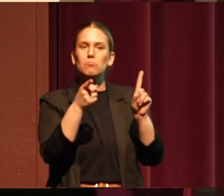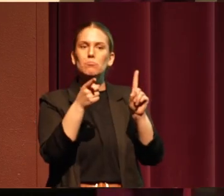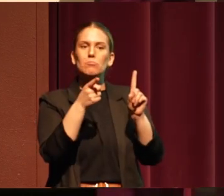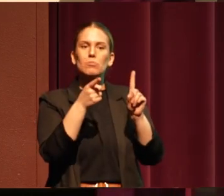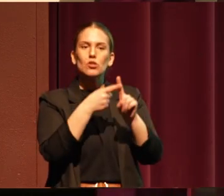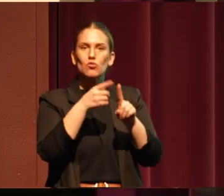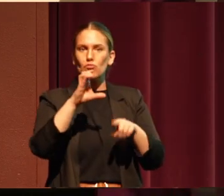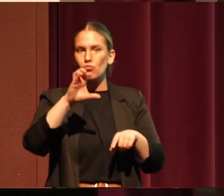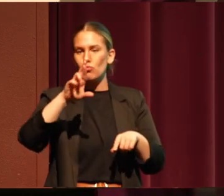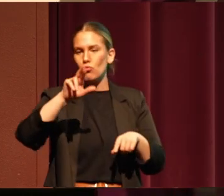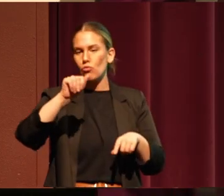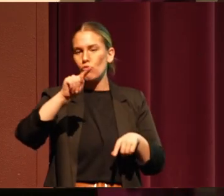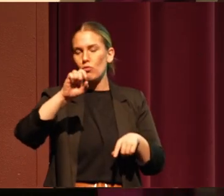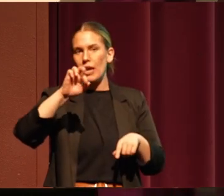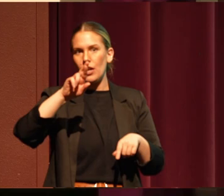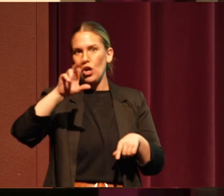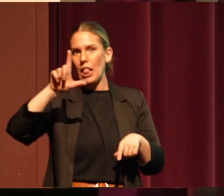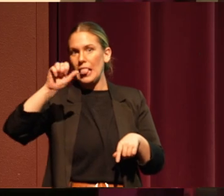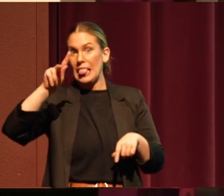They told me no.